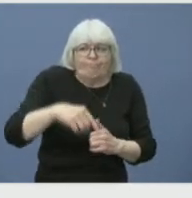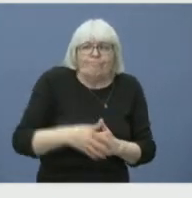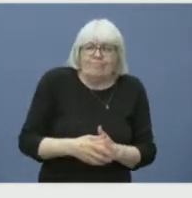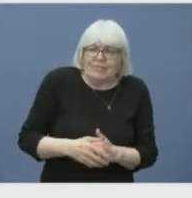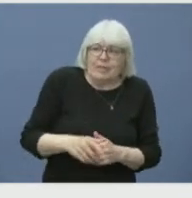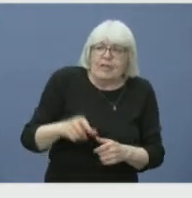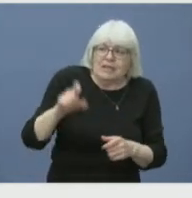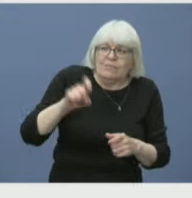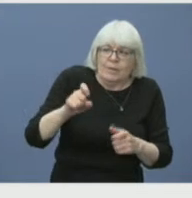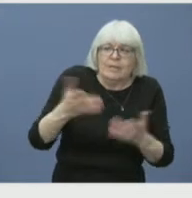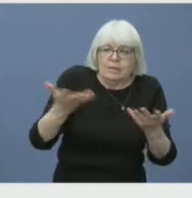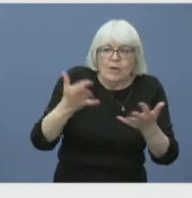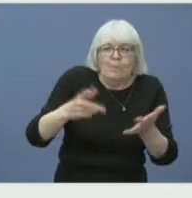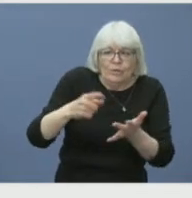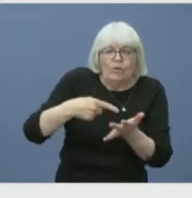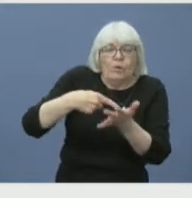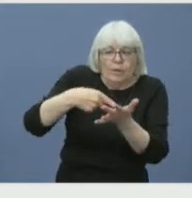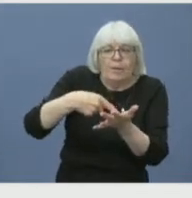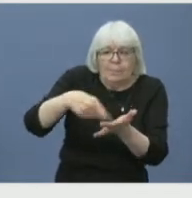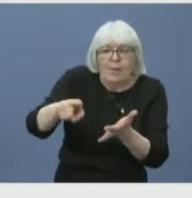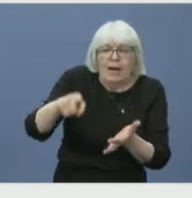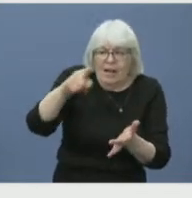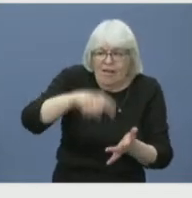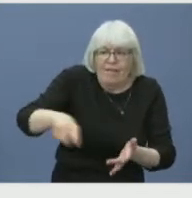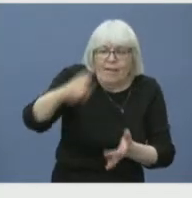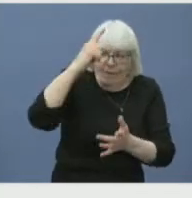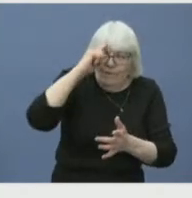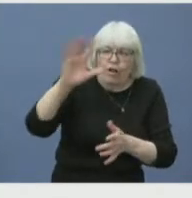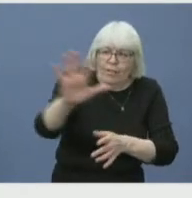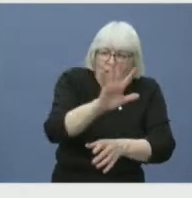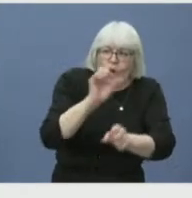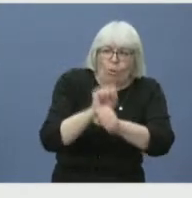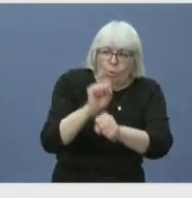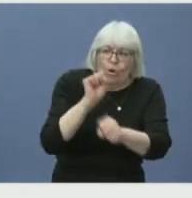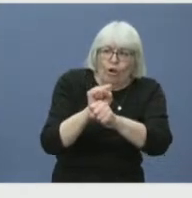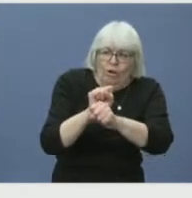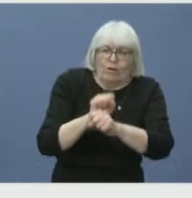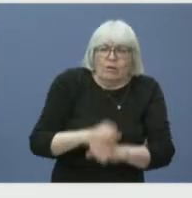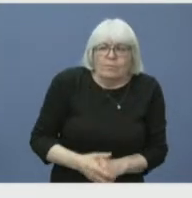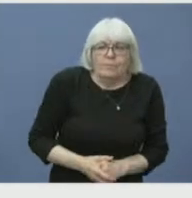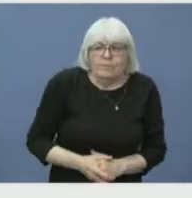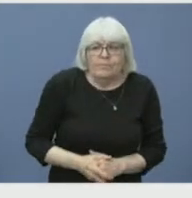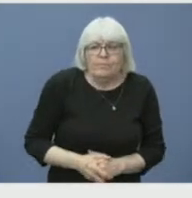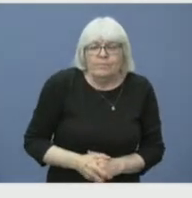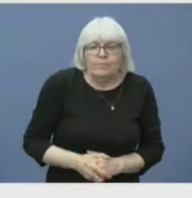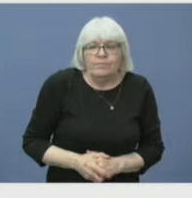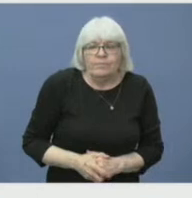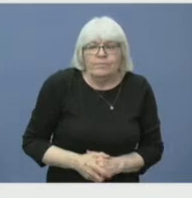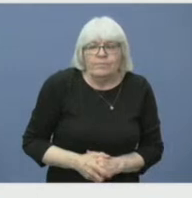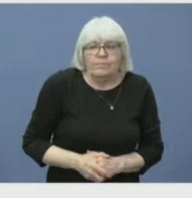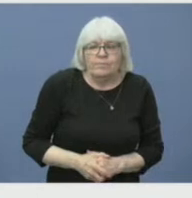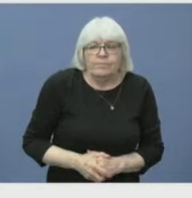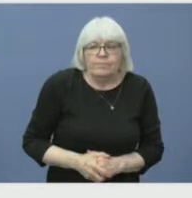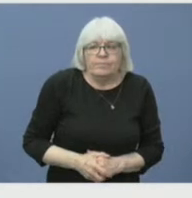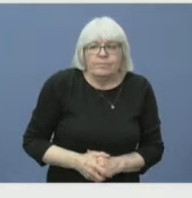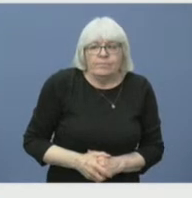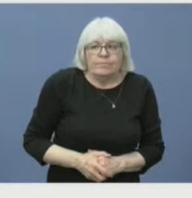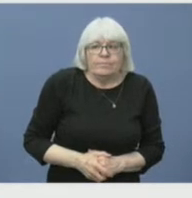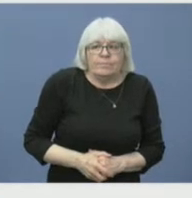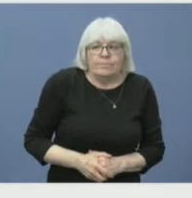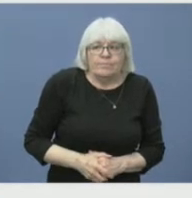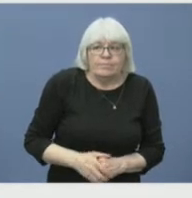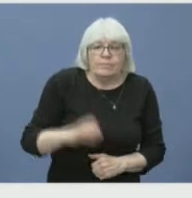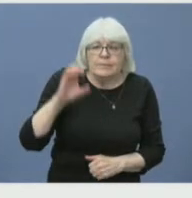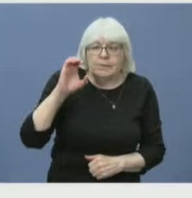volunteers that are going to put their time out and dedication to our province. Thank you for that. We'll move along now to CBC's Blair